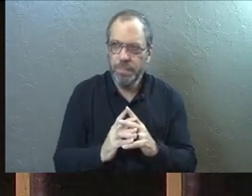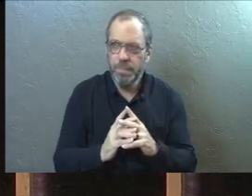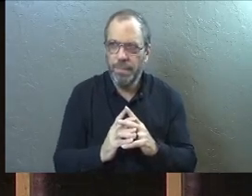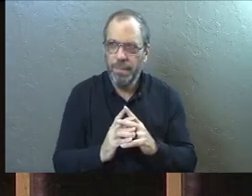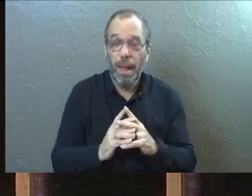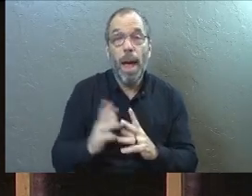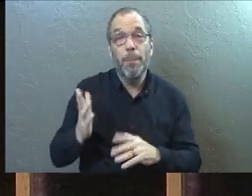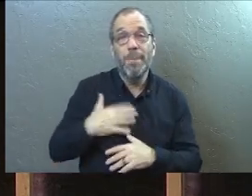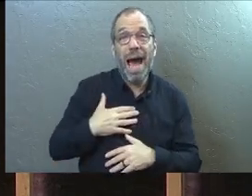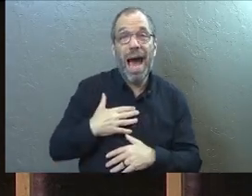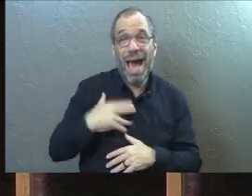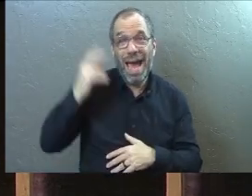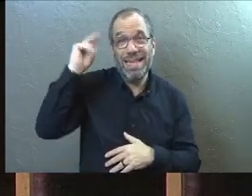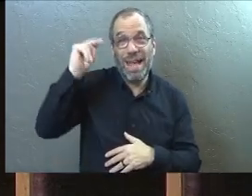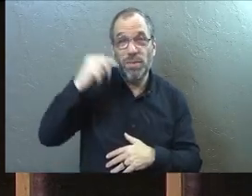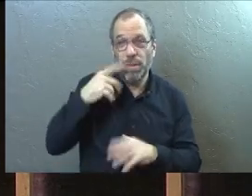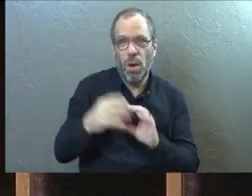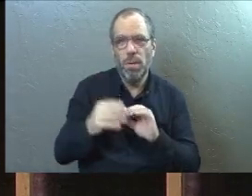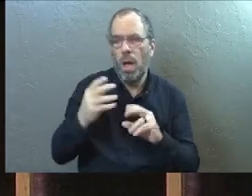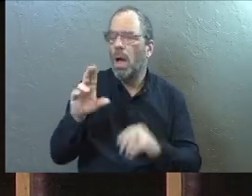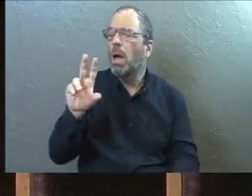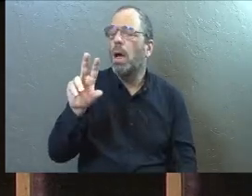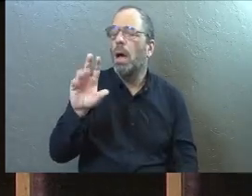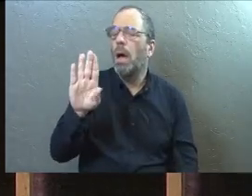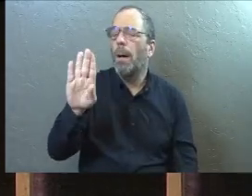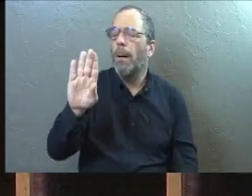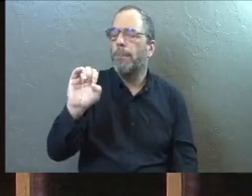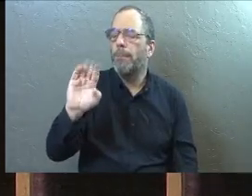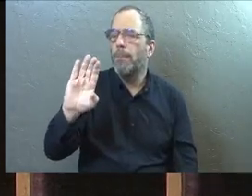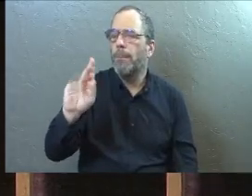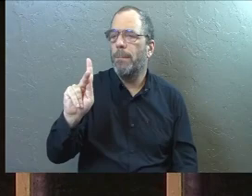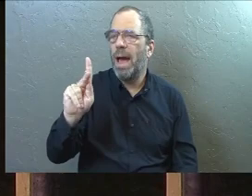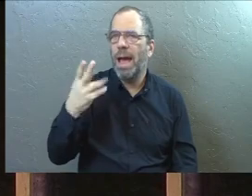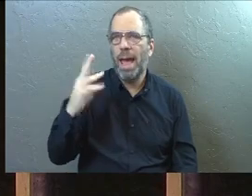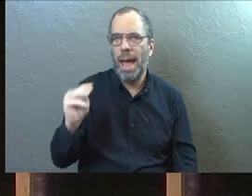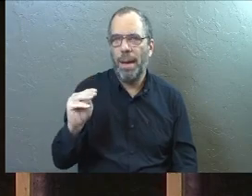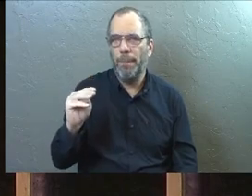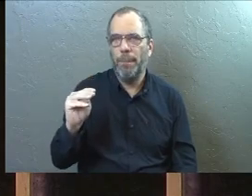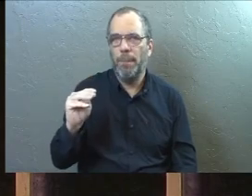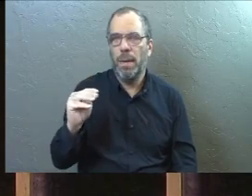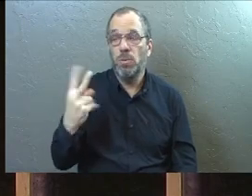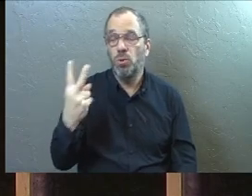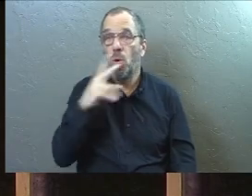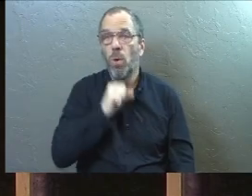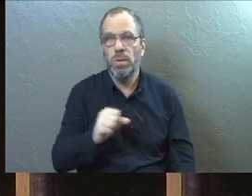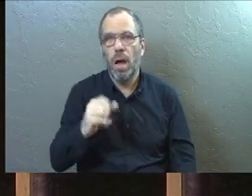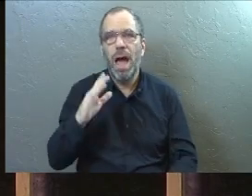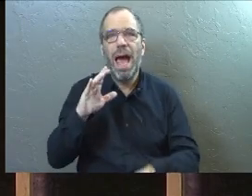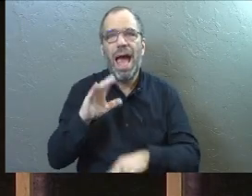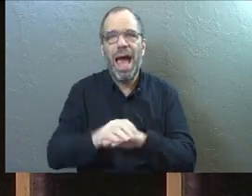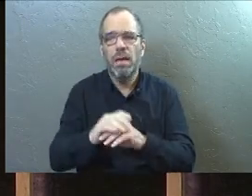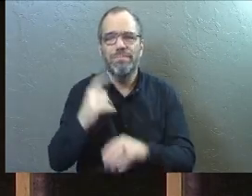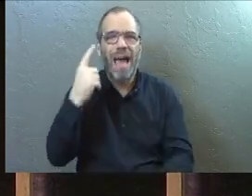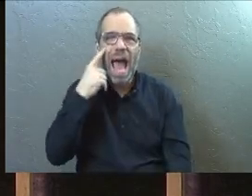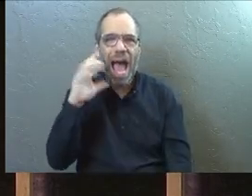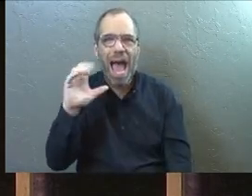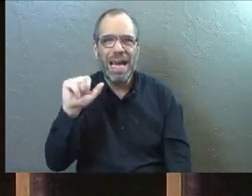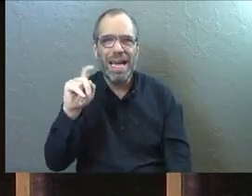I got a nephew. I've told the story before. Beckham, two years old, gets diagnosed with eye cancer. It's called retinoblastoma.